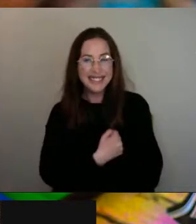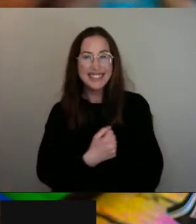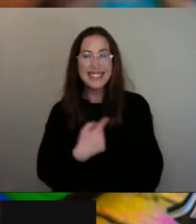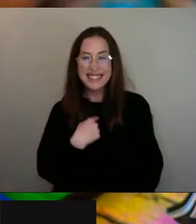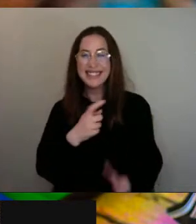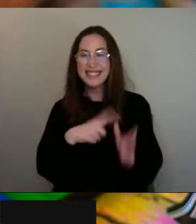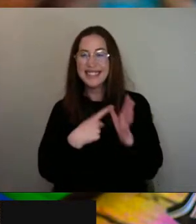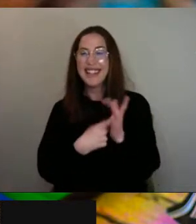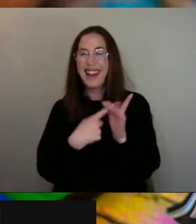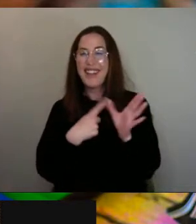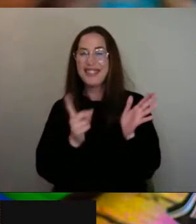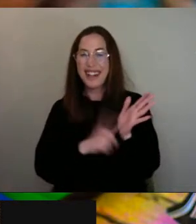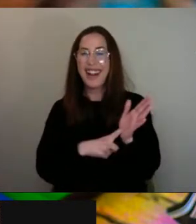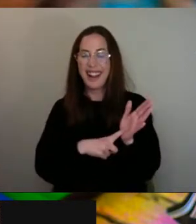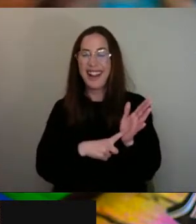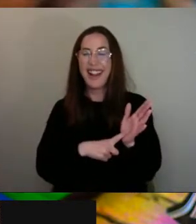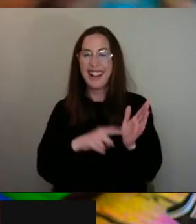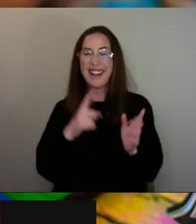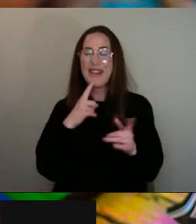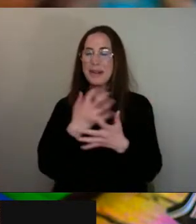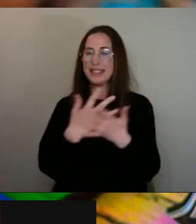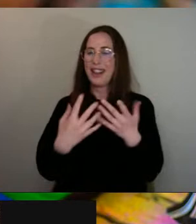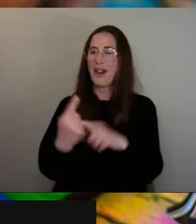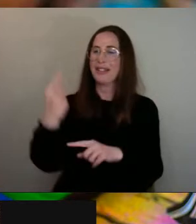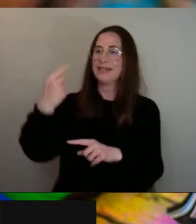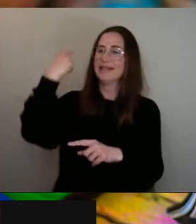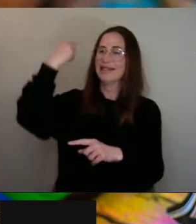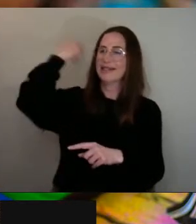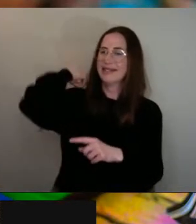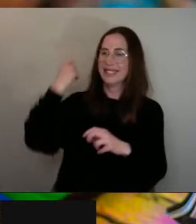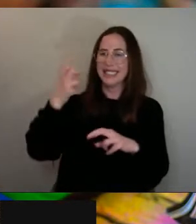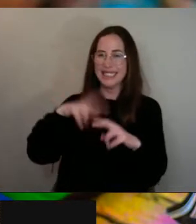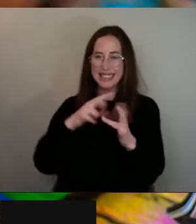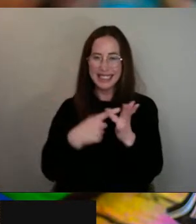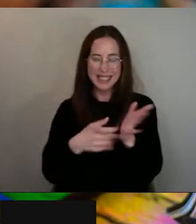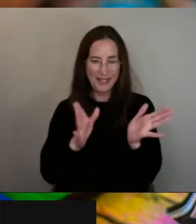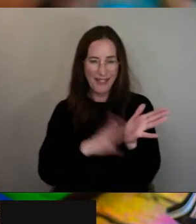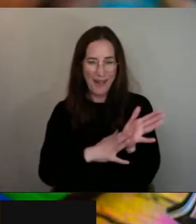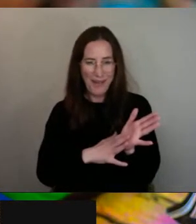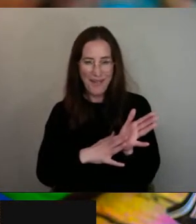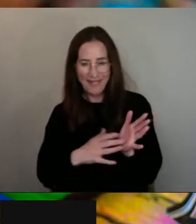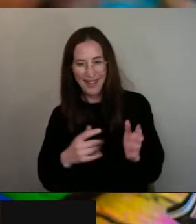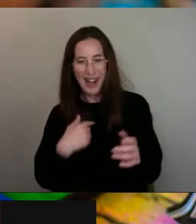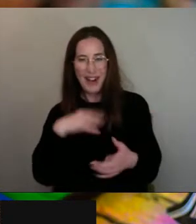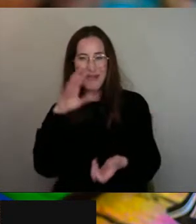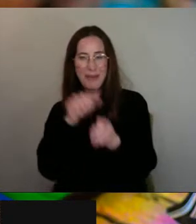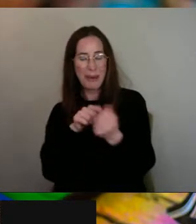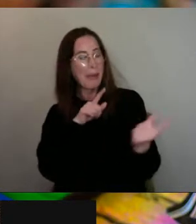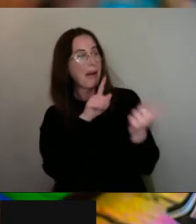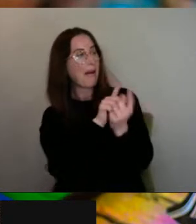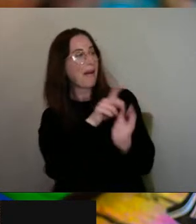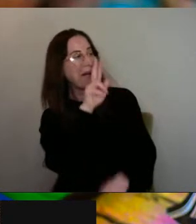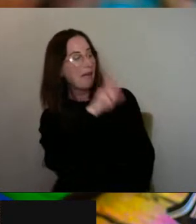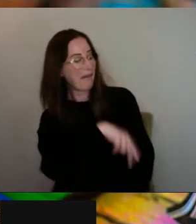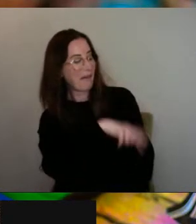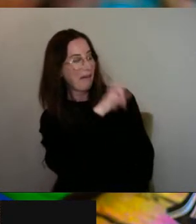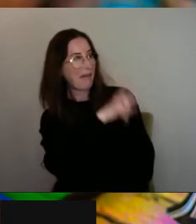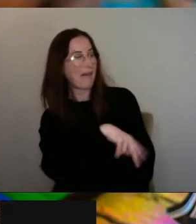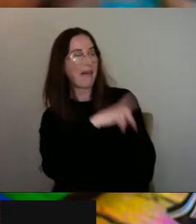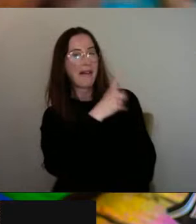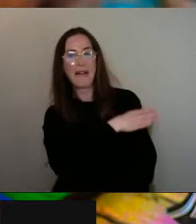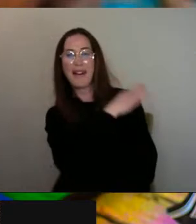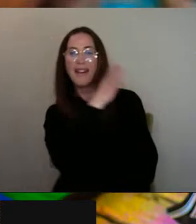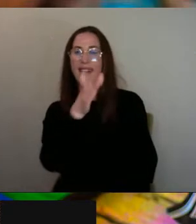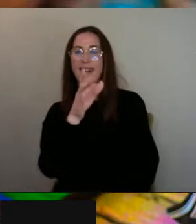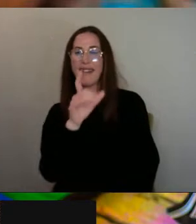Yeah, there was lots of things back in the days, the sixth form days. Like, we used to come back. I remember seeing you, like, before you used to go into your